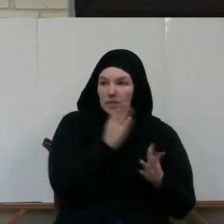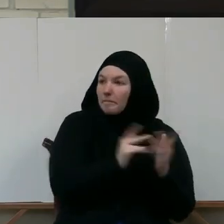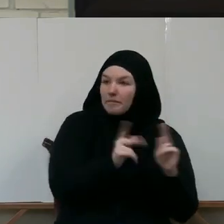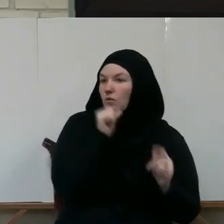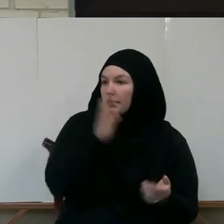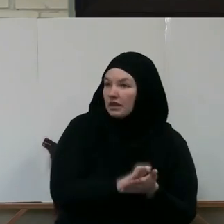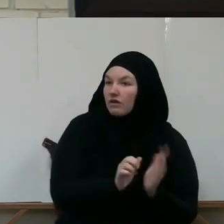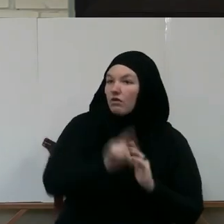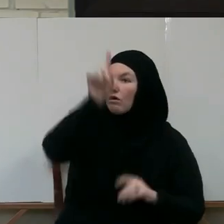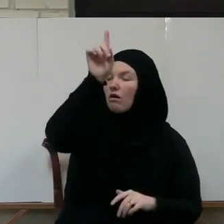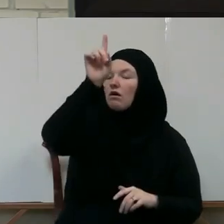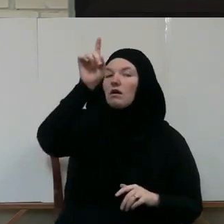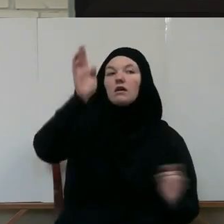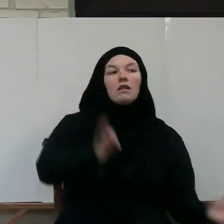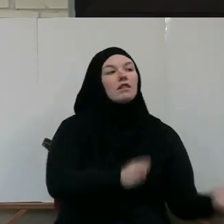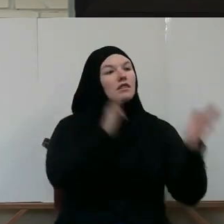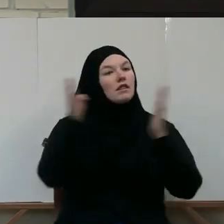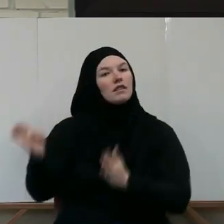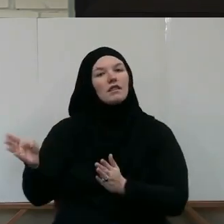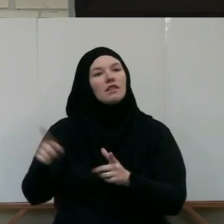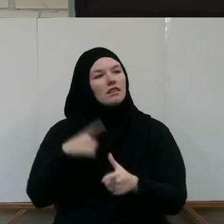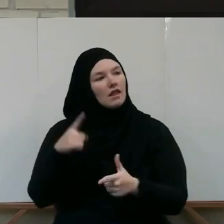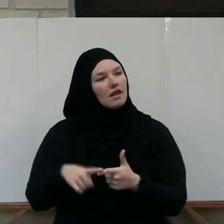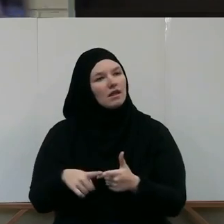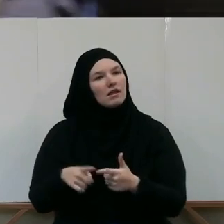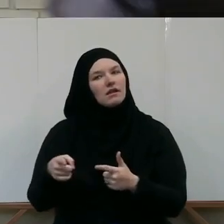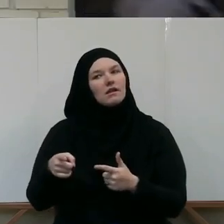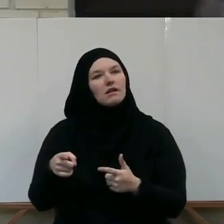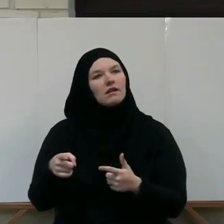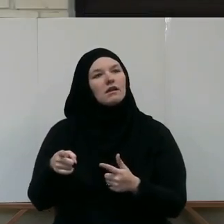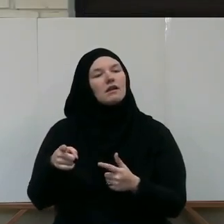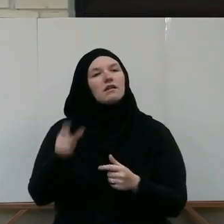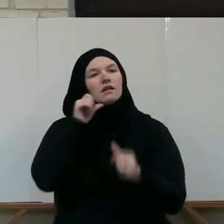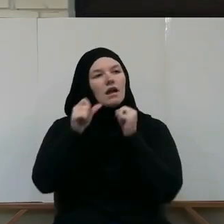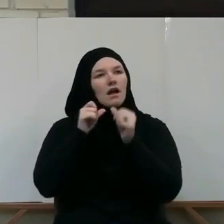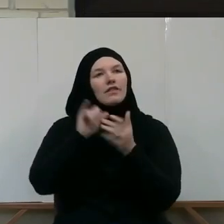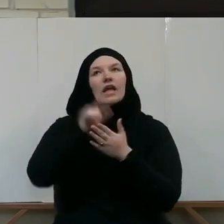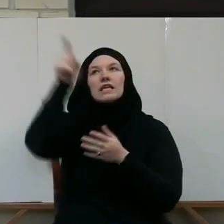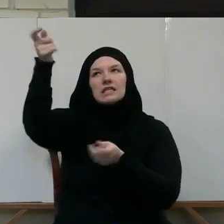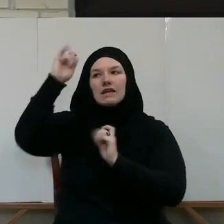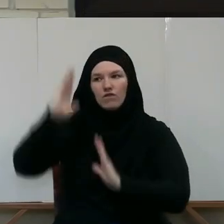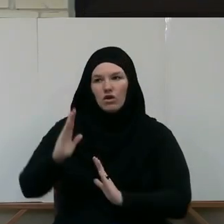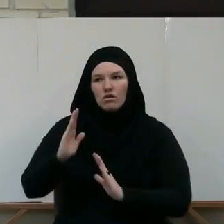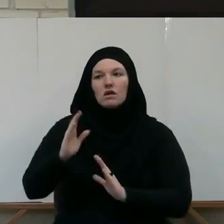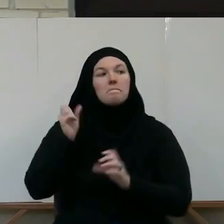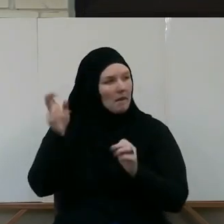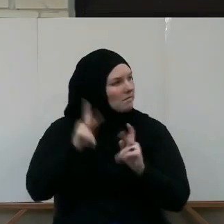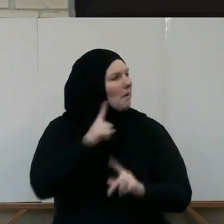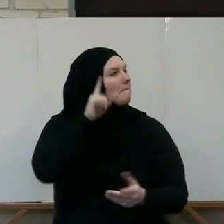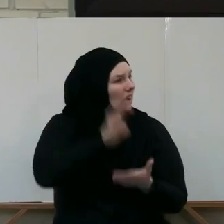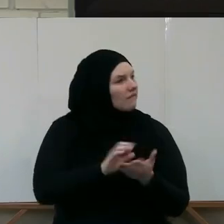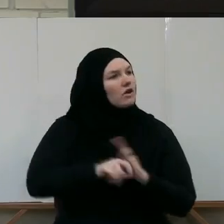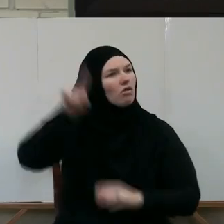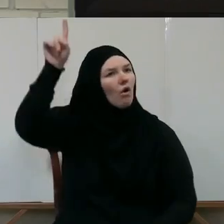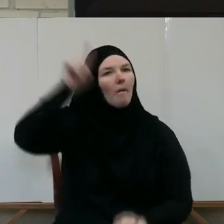And there is the denial of the fact that he is a giver. To deny his gift